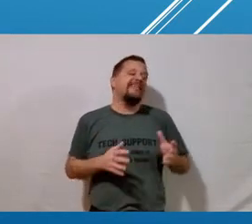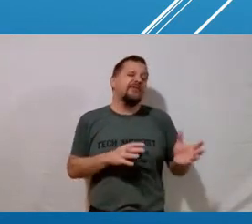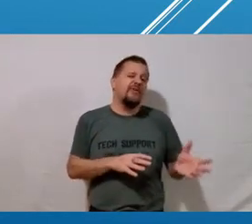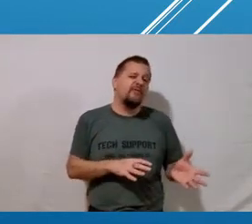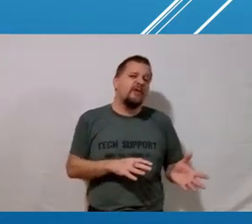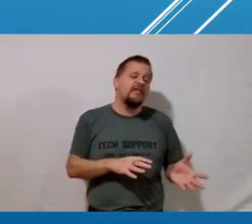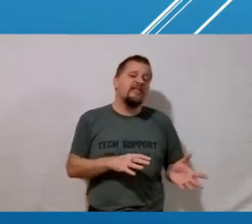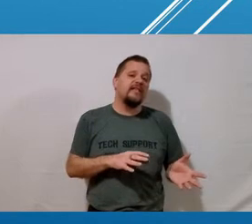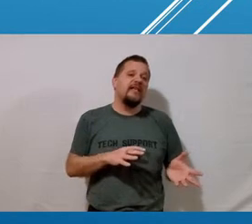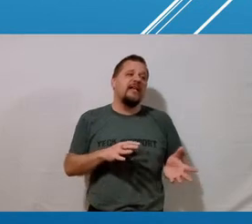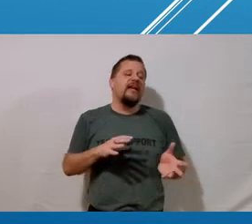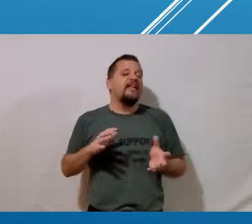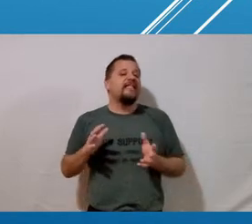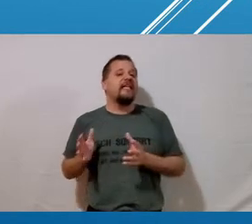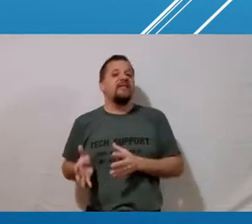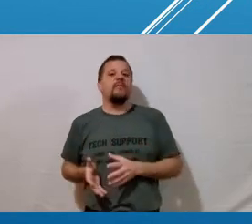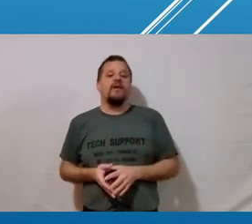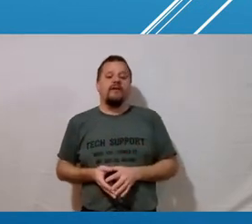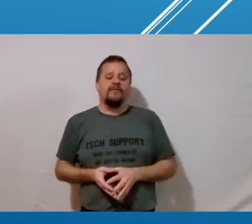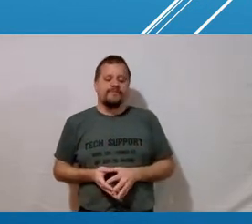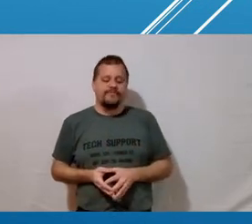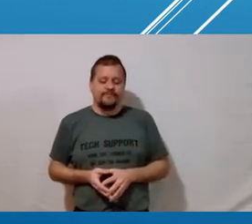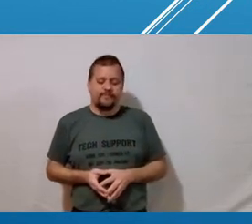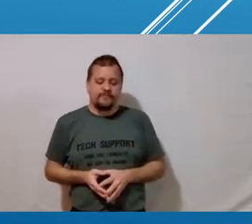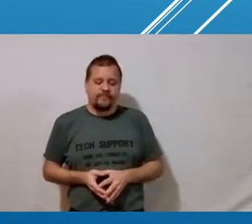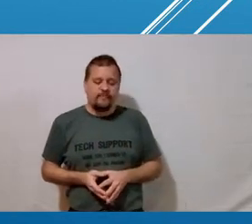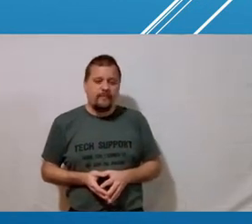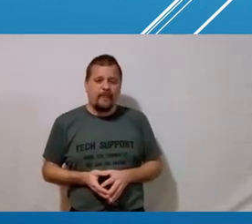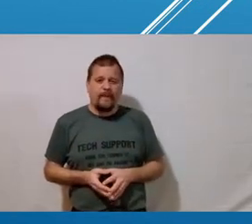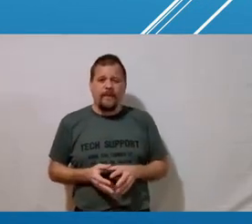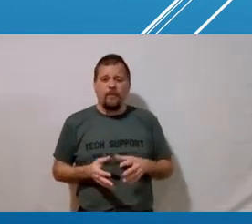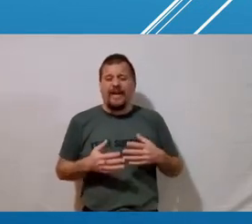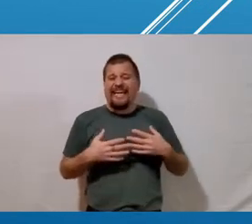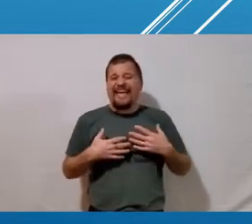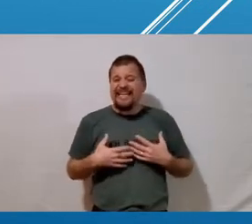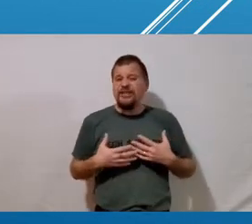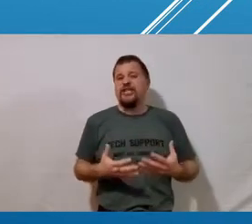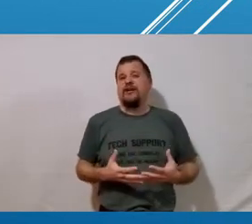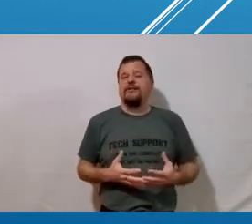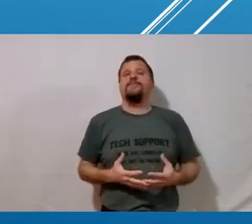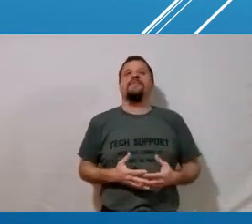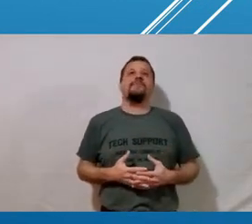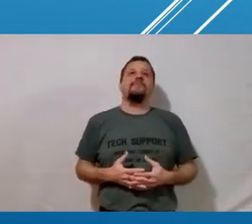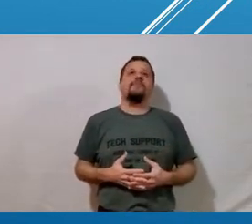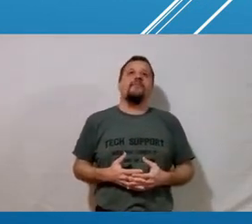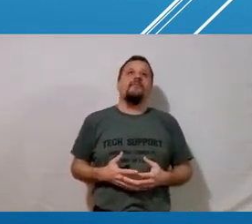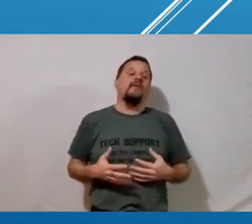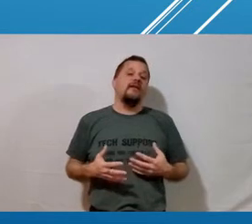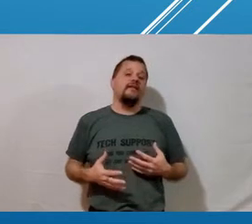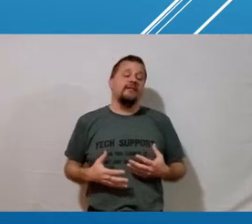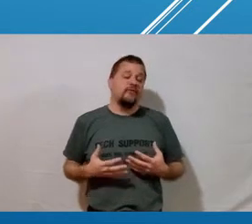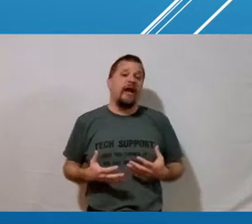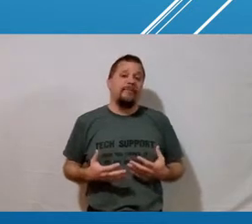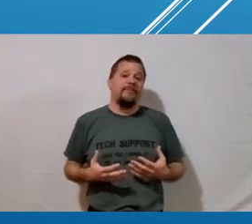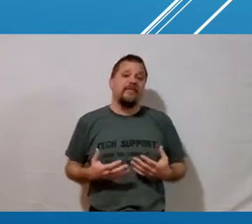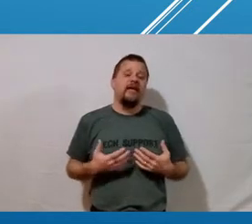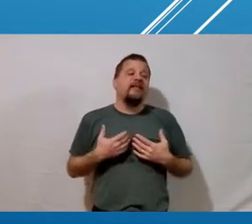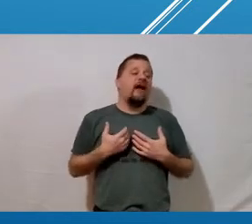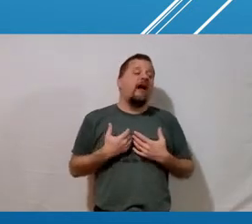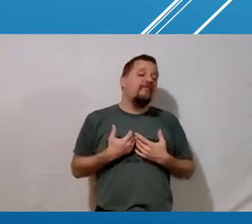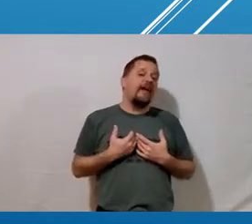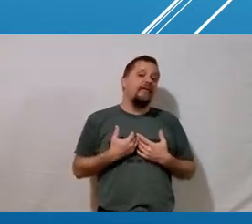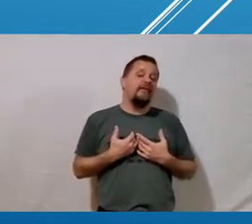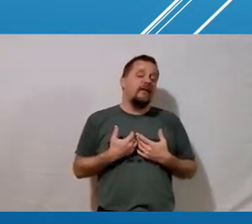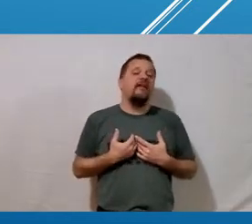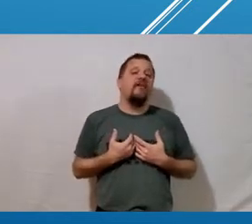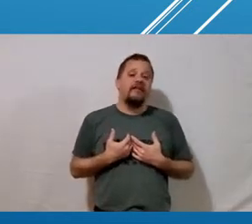and error we learn this sort of works and this doesn't work what i can share is some traps